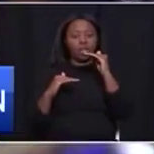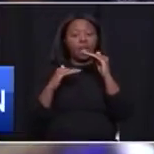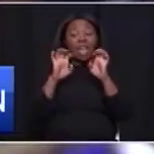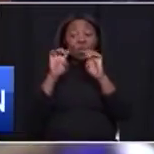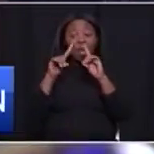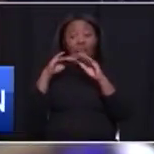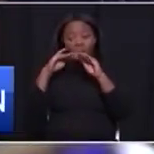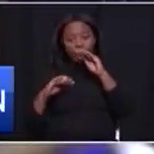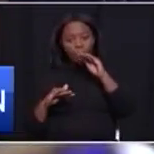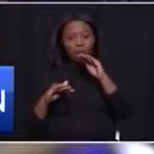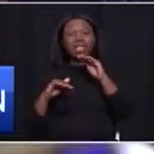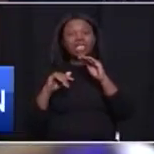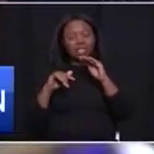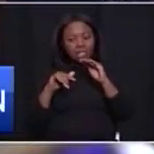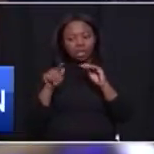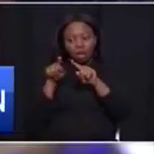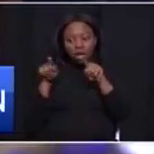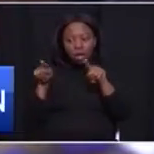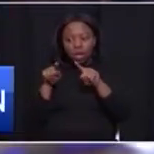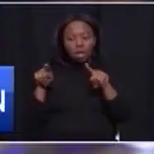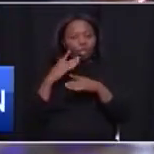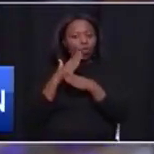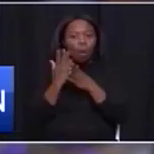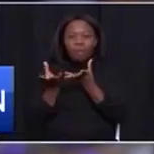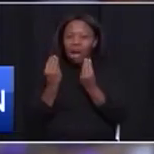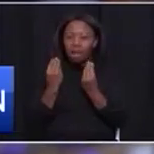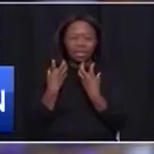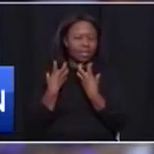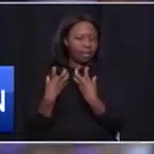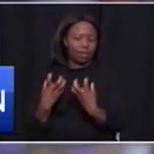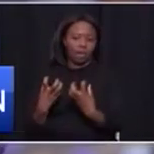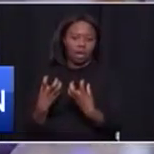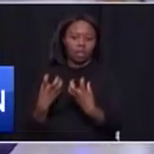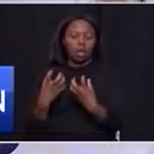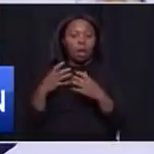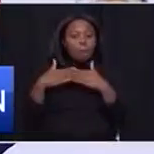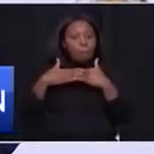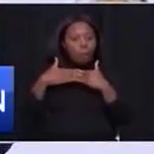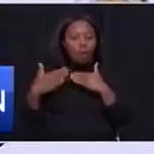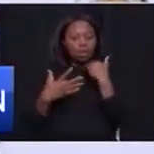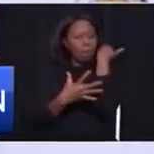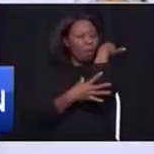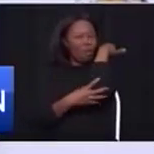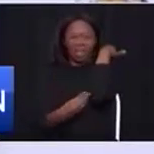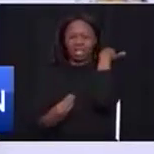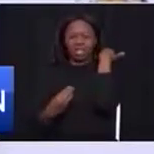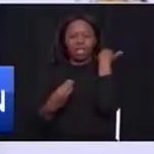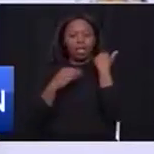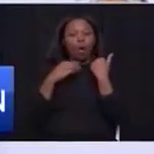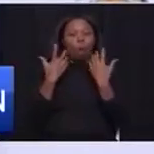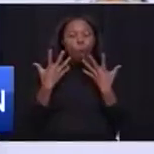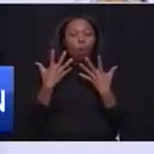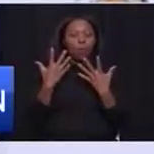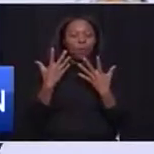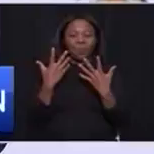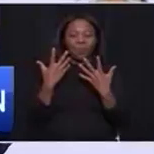education, find it more difficult to find jobs, are often trapped in poverty or find it difficult to escape